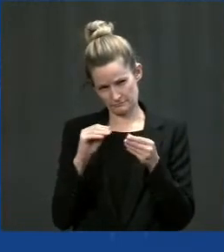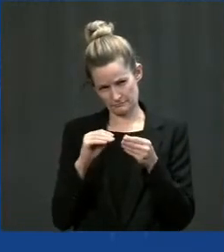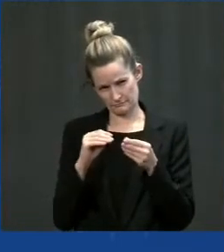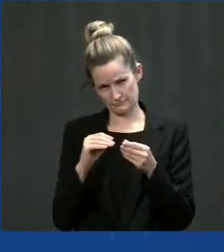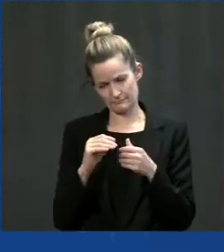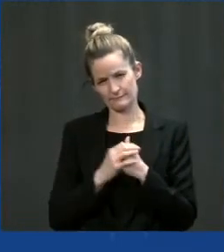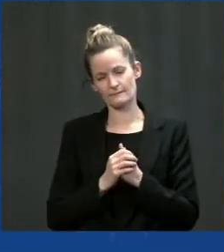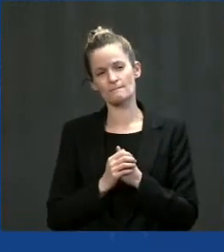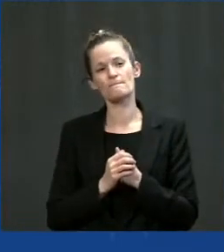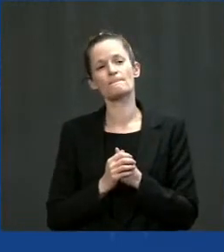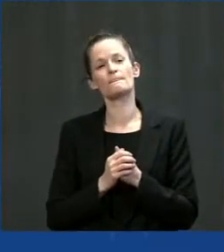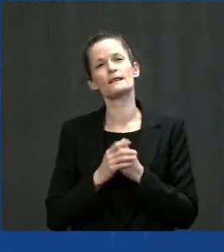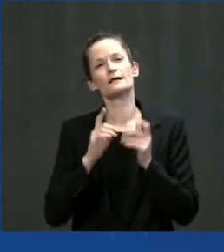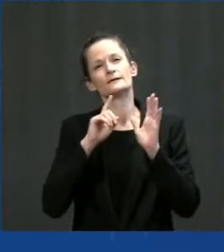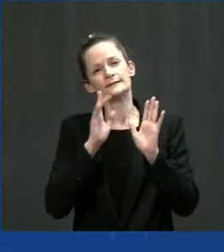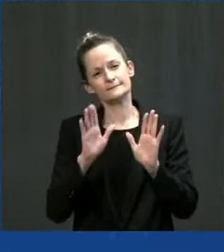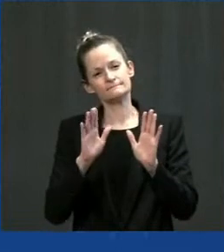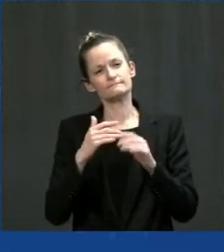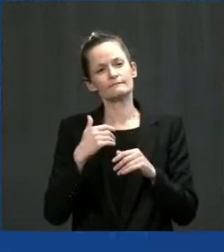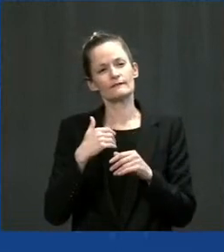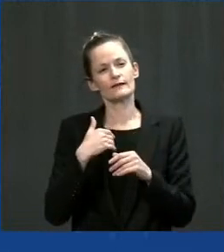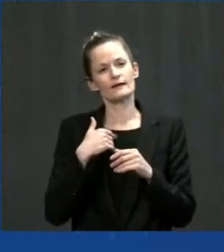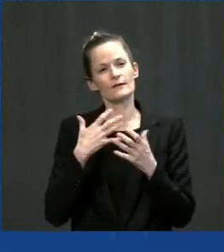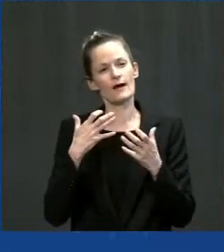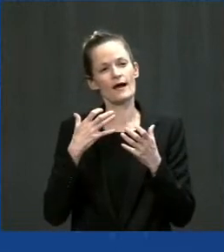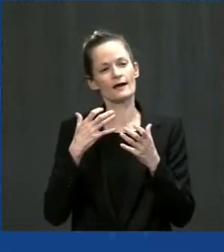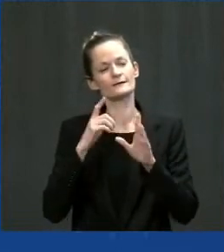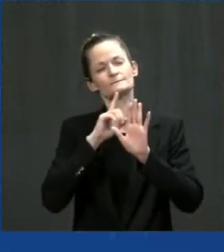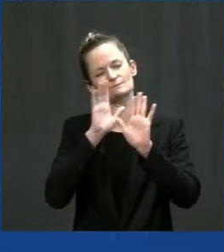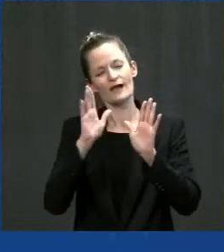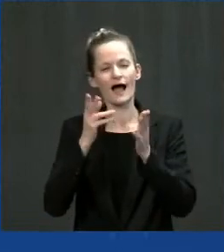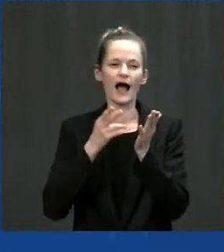immediate bearing on what any of you are dealing with. But you know,